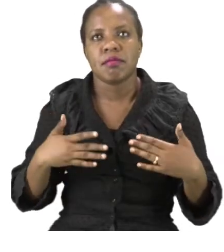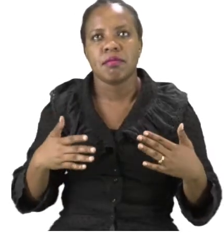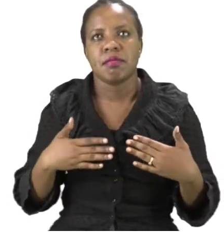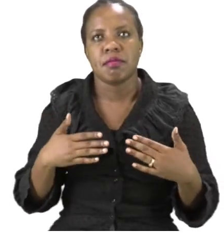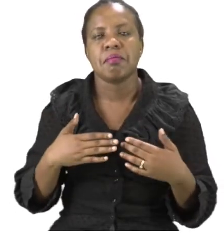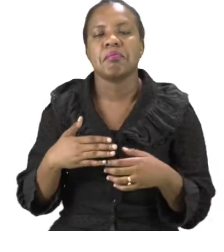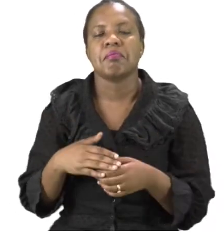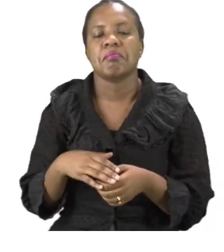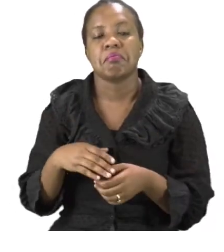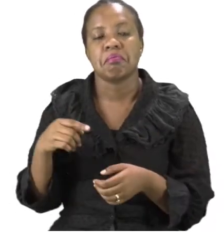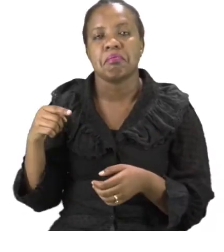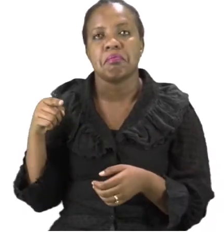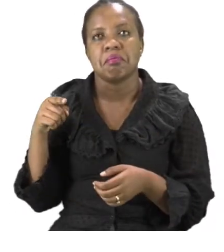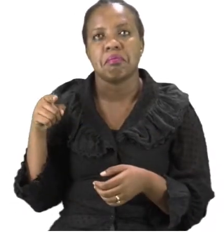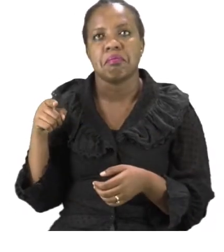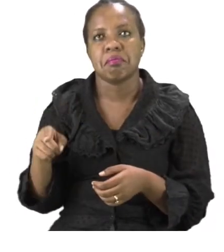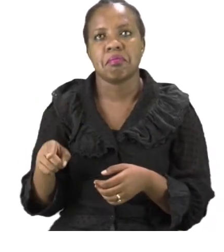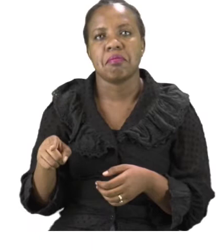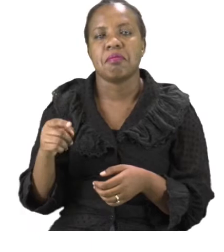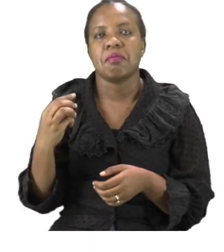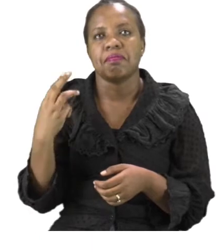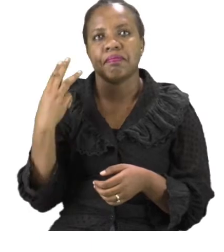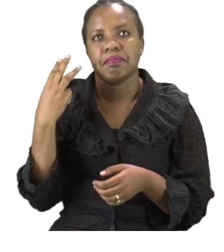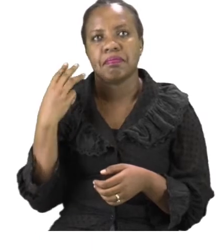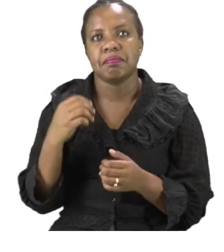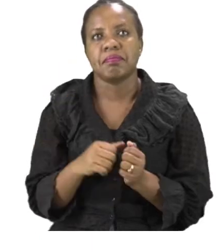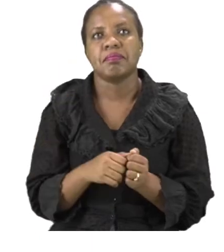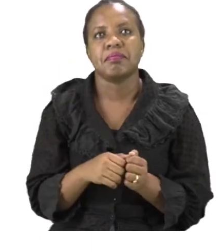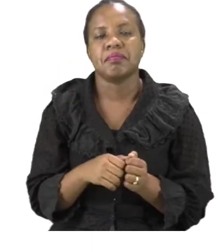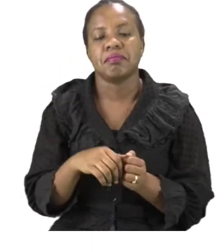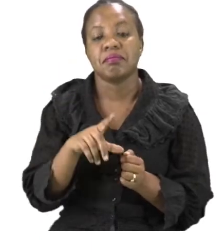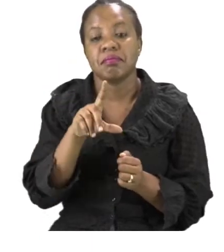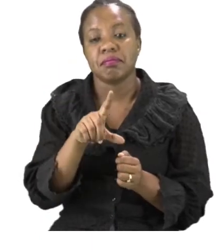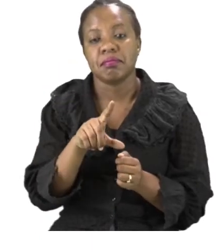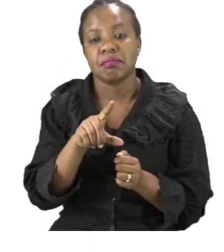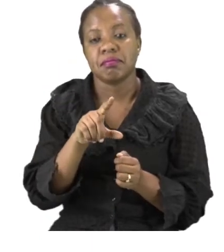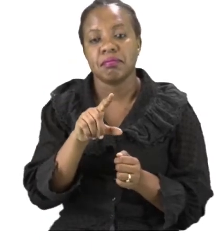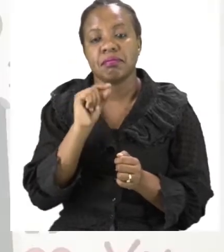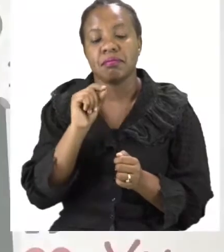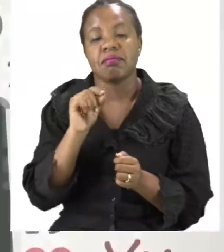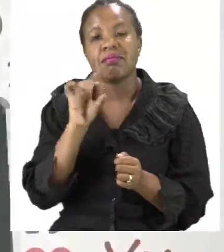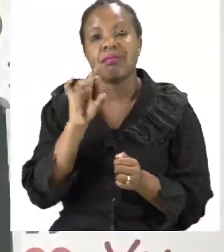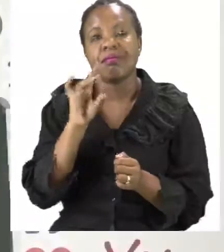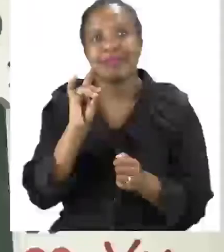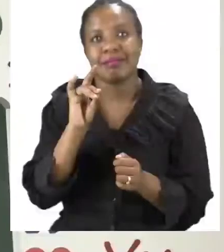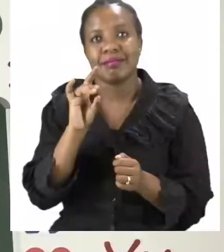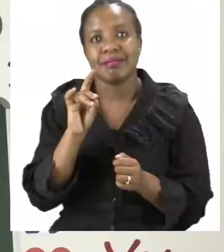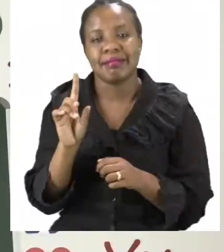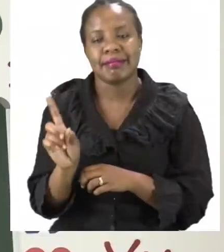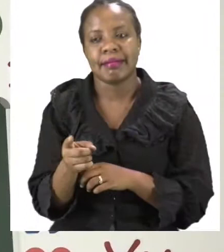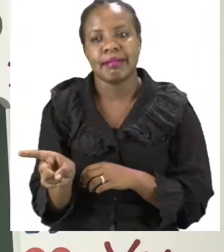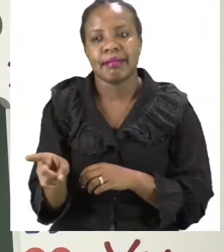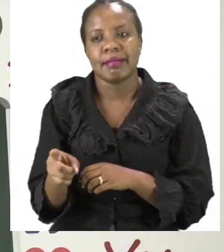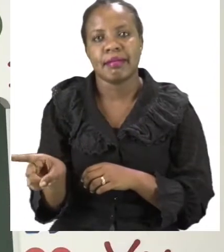dash tail to show how happy he was. Now do we use